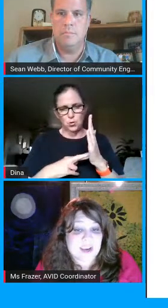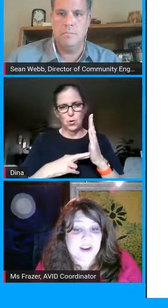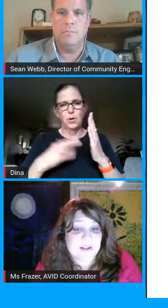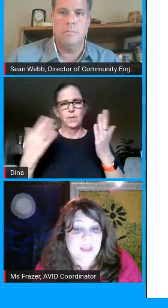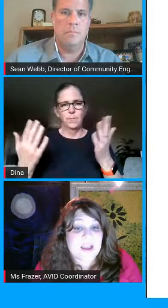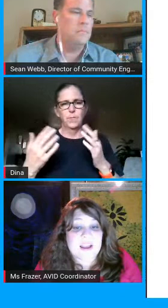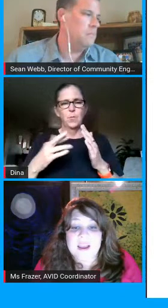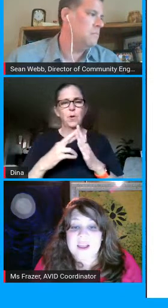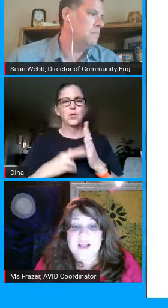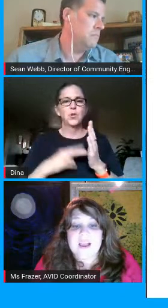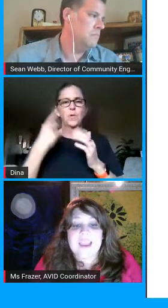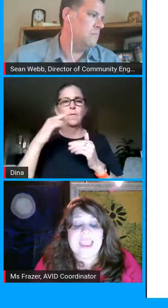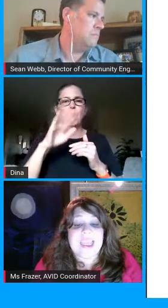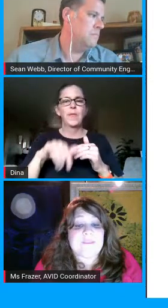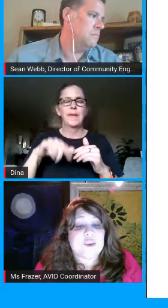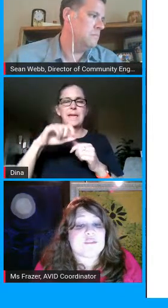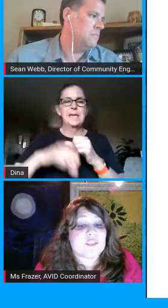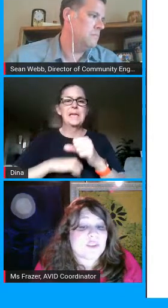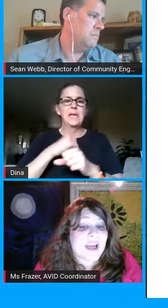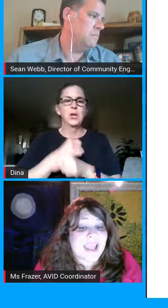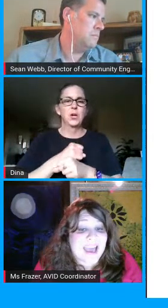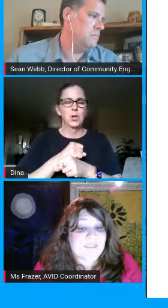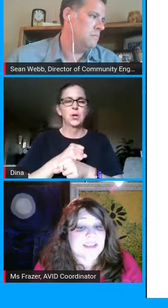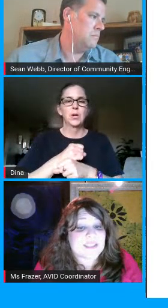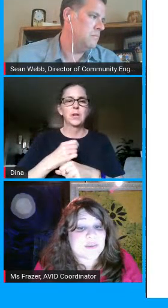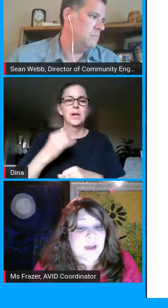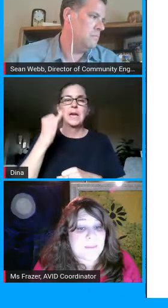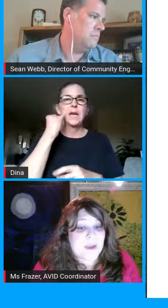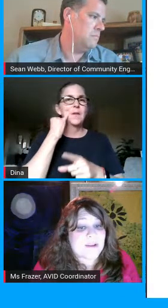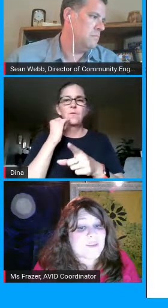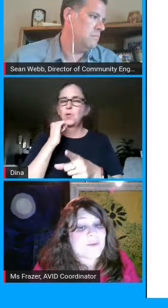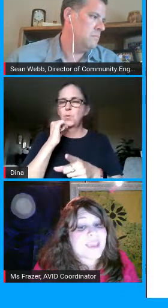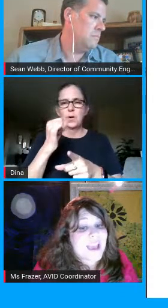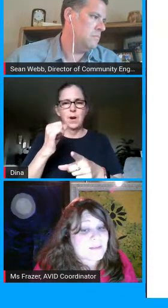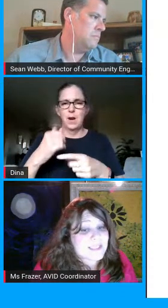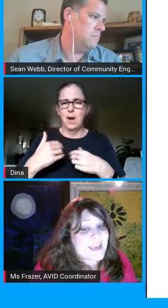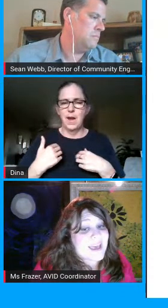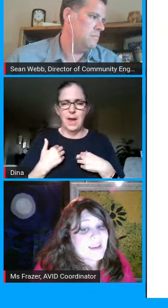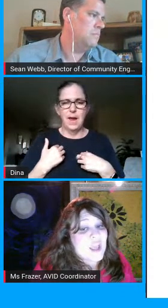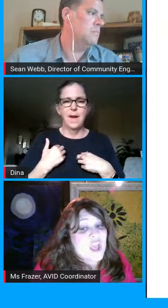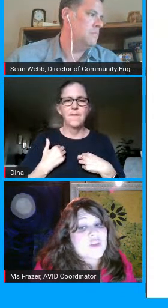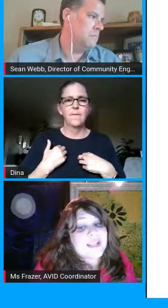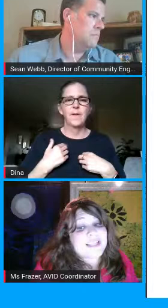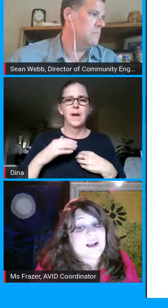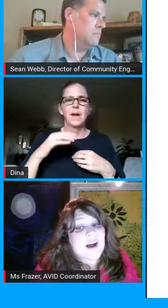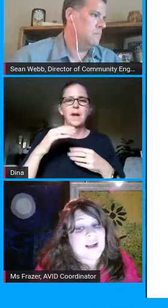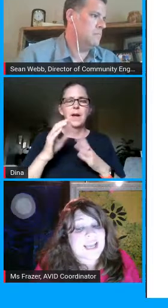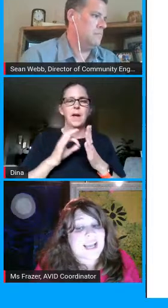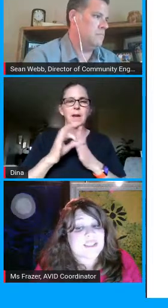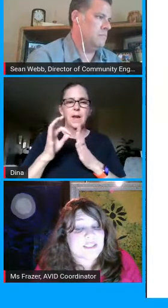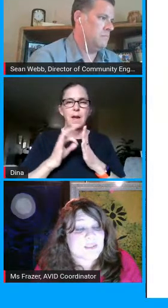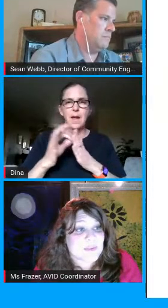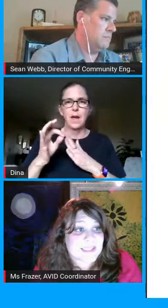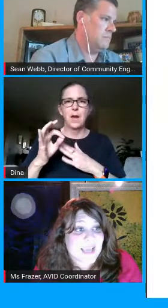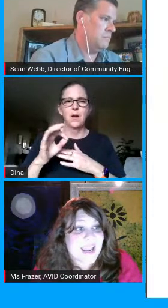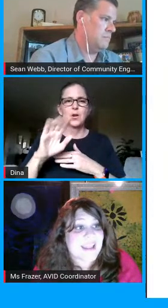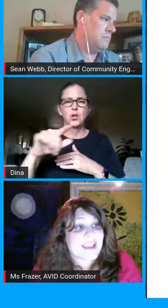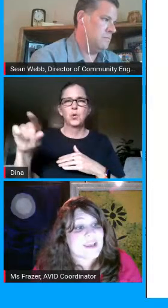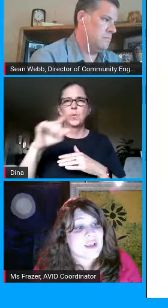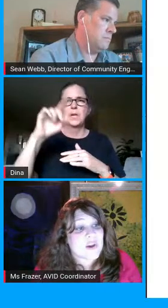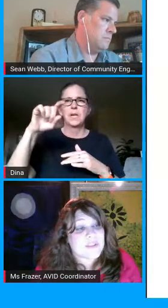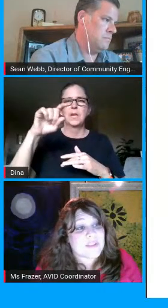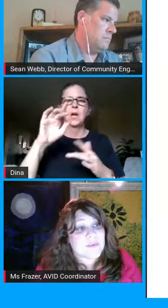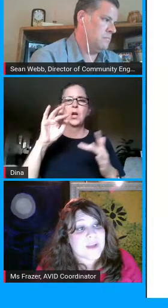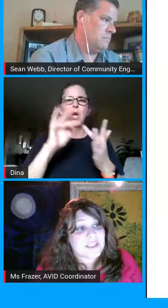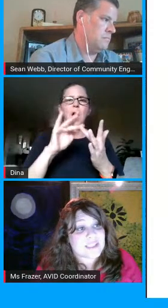for the year if you do not have a student parent view account yet you need to contact your school site